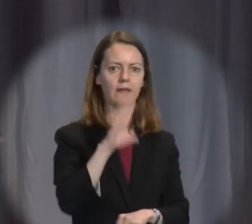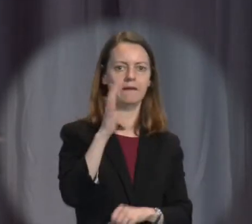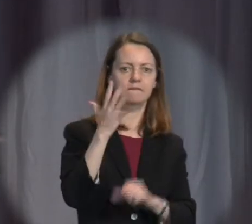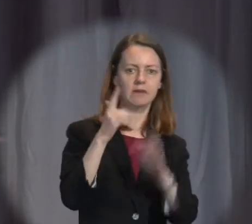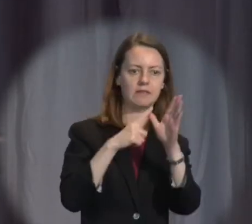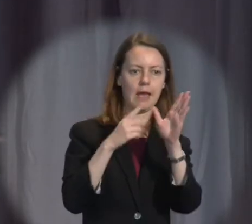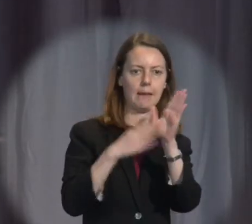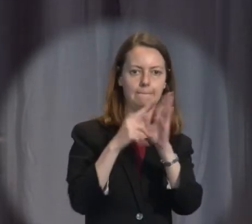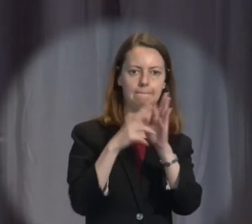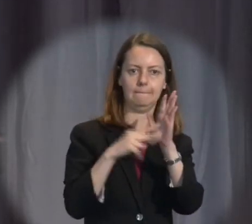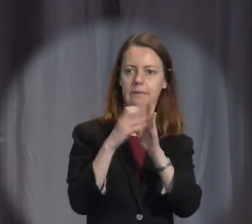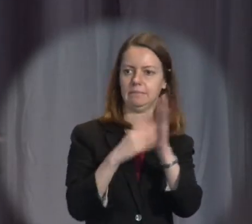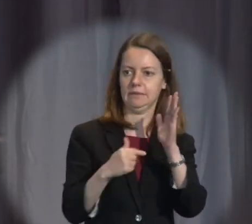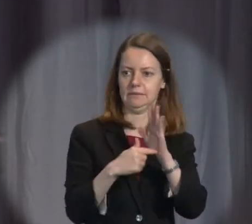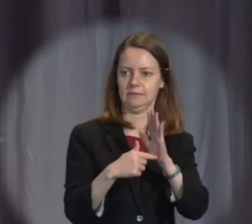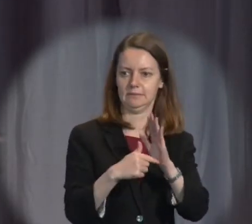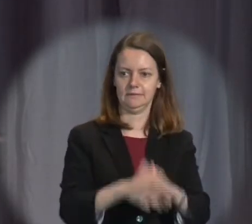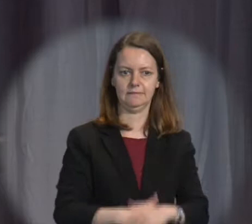Amendment.